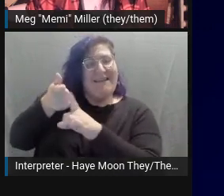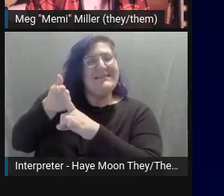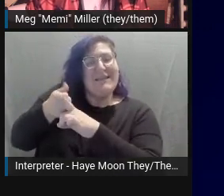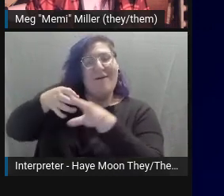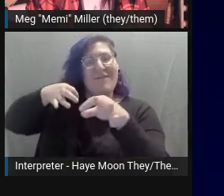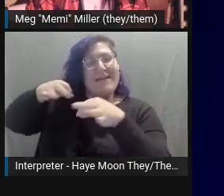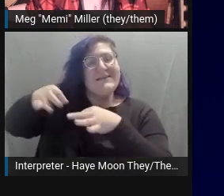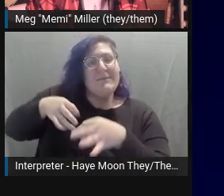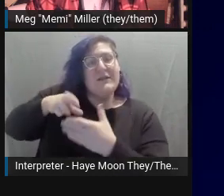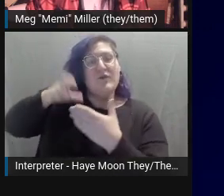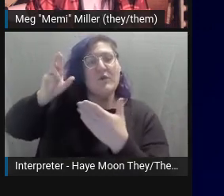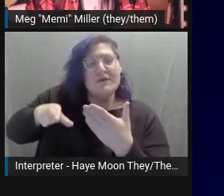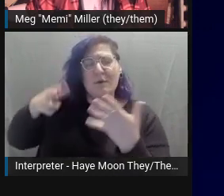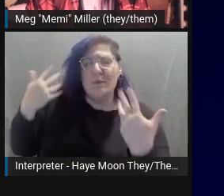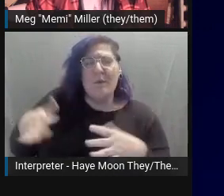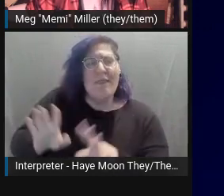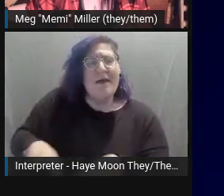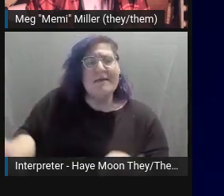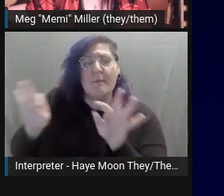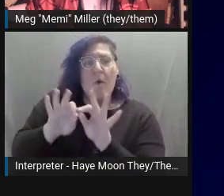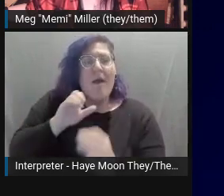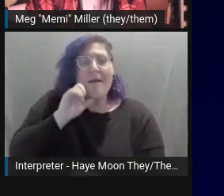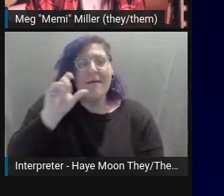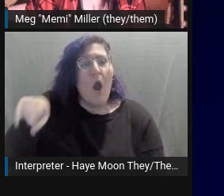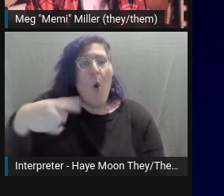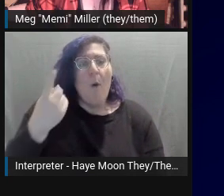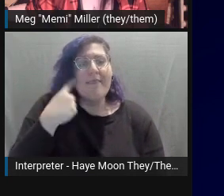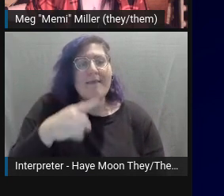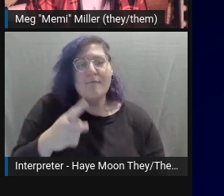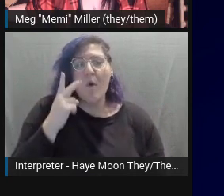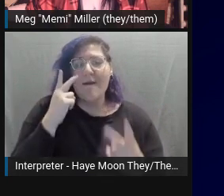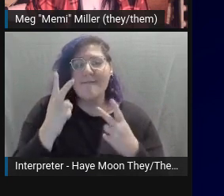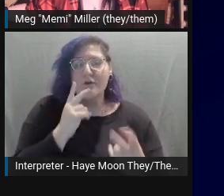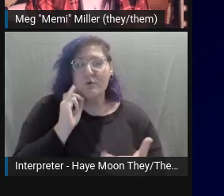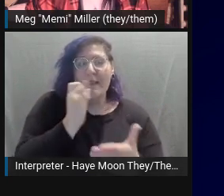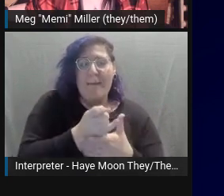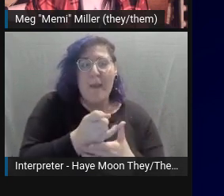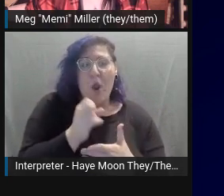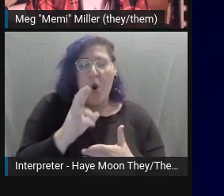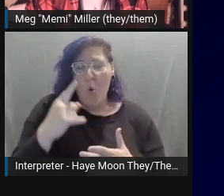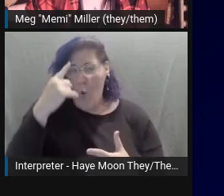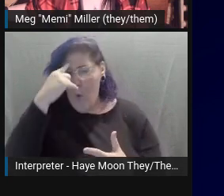just for your visually impaired or cognitively impaired users, but for all of your users.